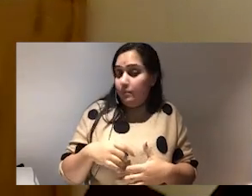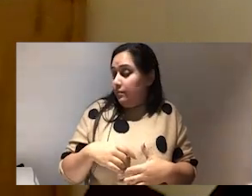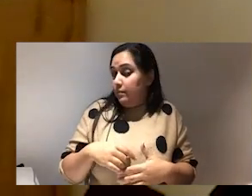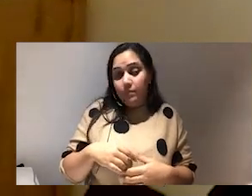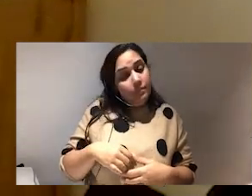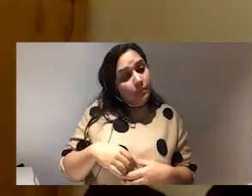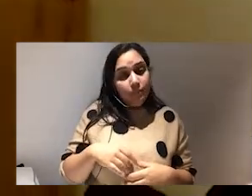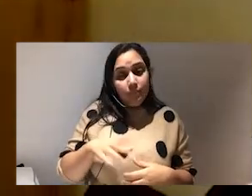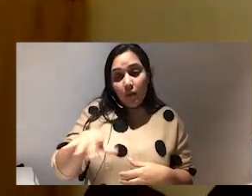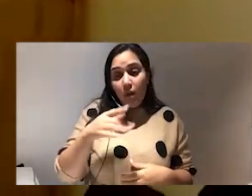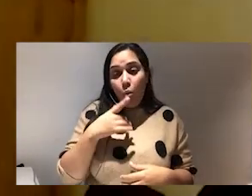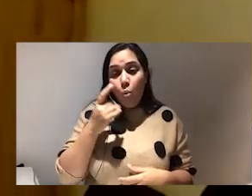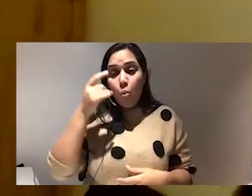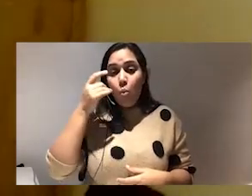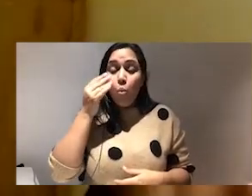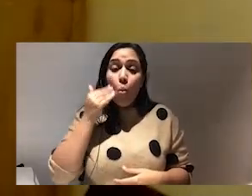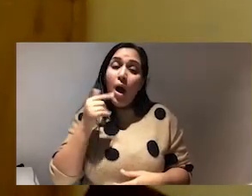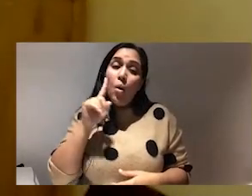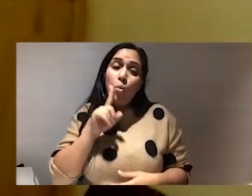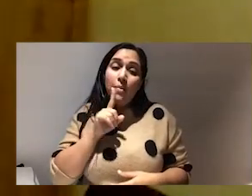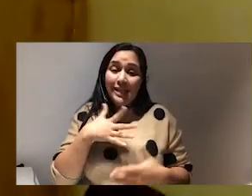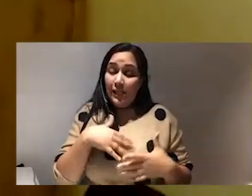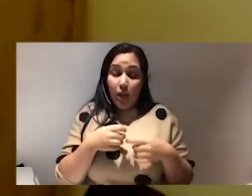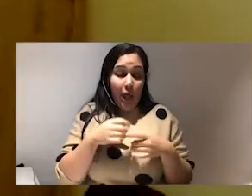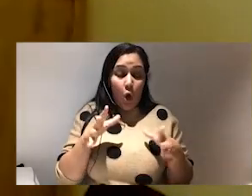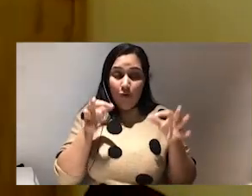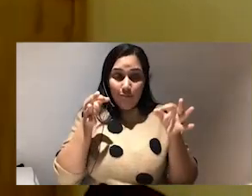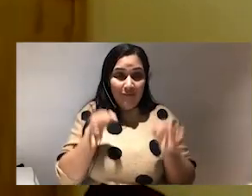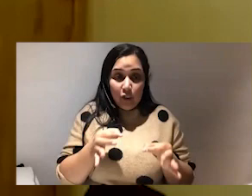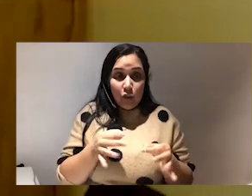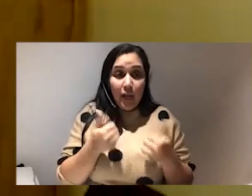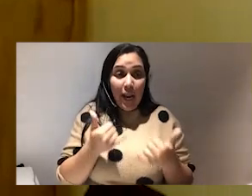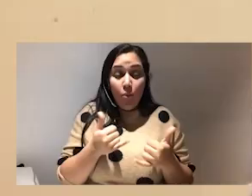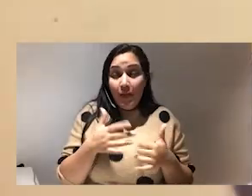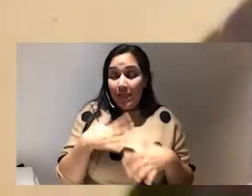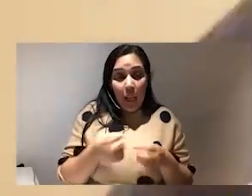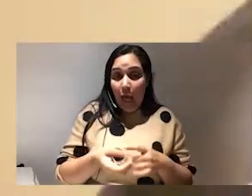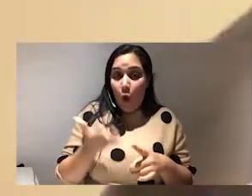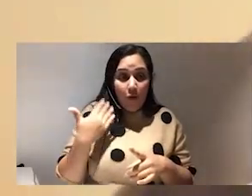need to let go of affection like now like yesterday and I know that we don't like urgency but I mean it yesterday